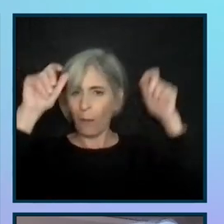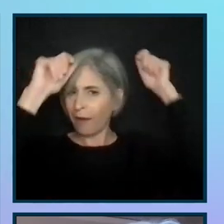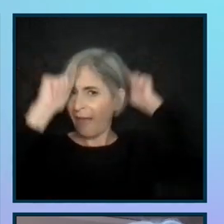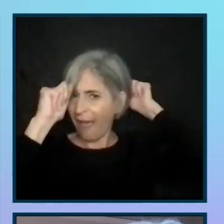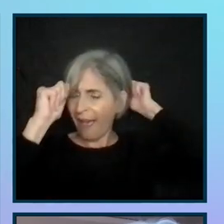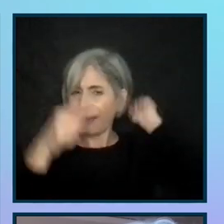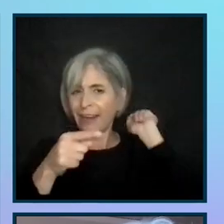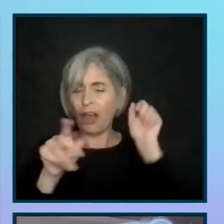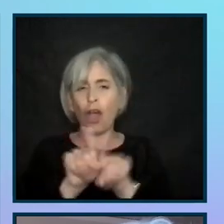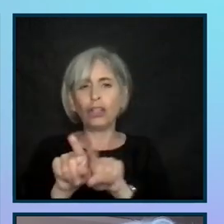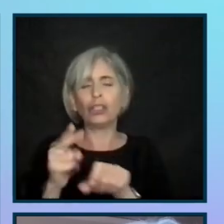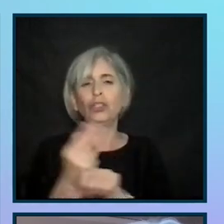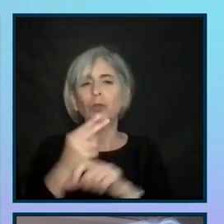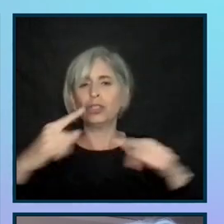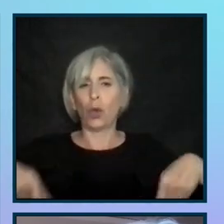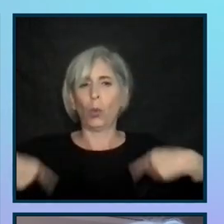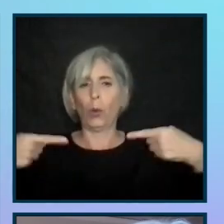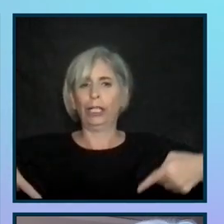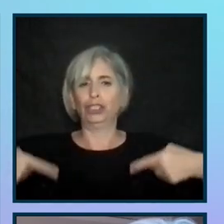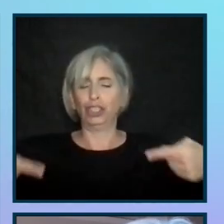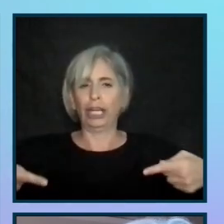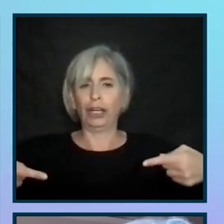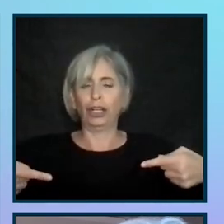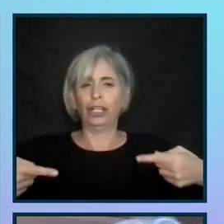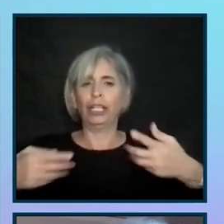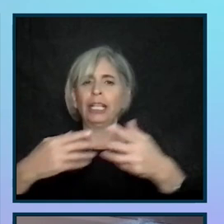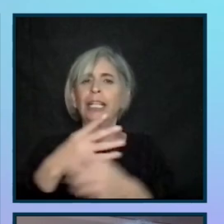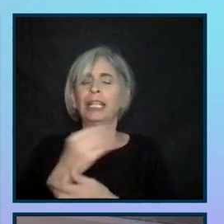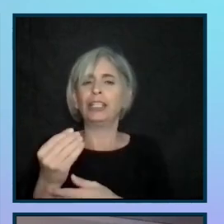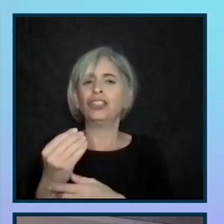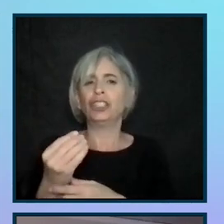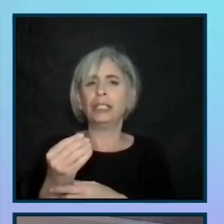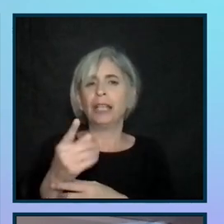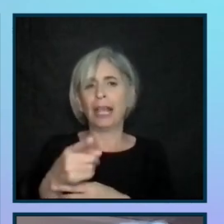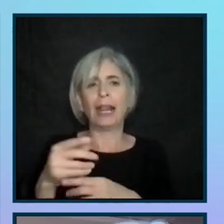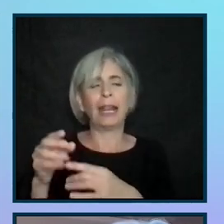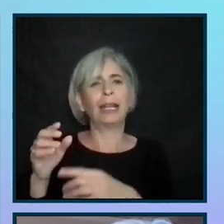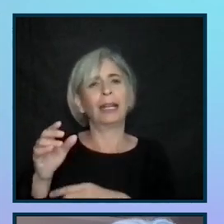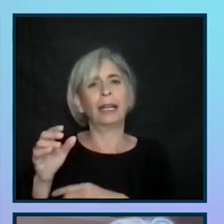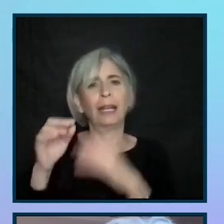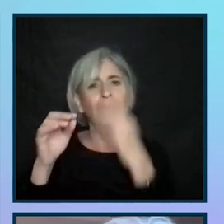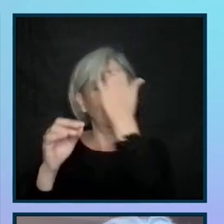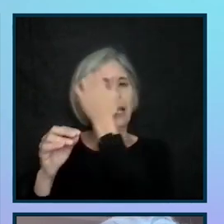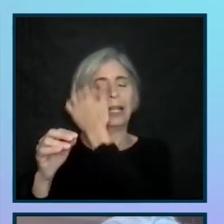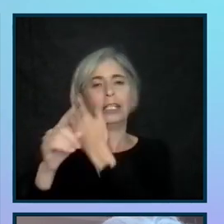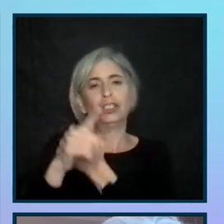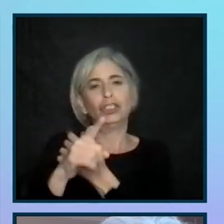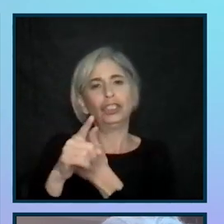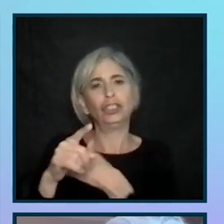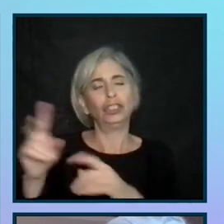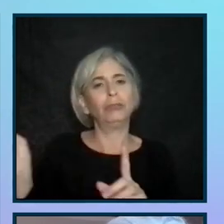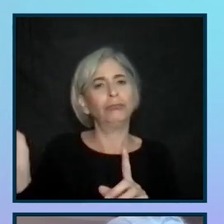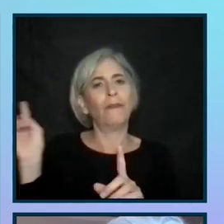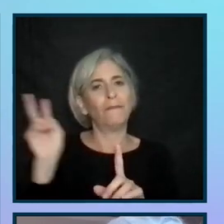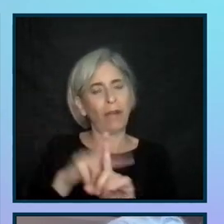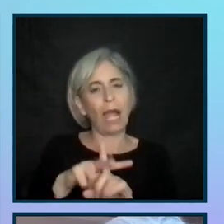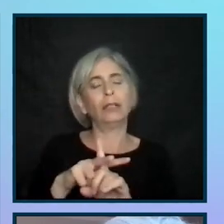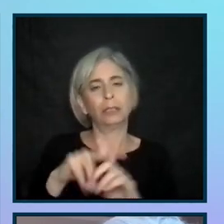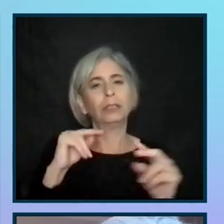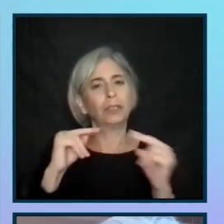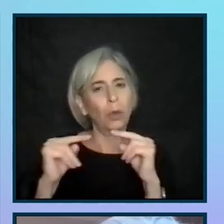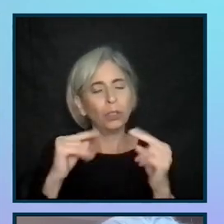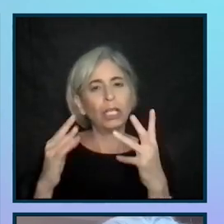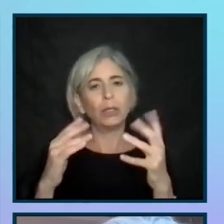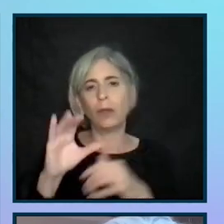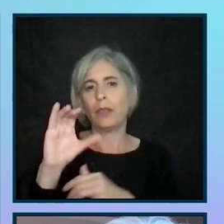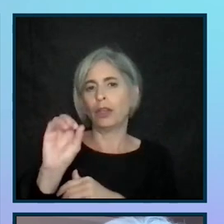She's also uses a wheelchair and she's at the Ed Roberts Disability Campus here. And she was a claimant in a negotiation we did with the credit